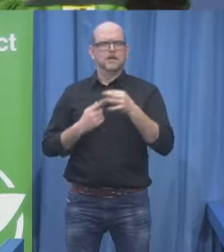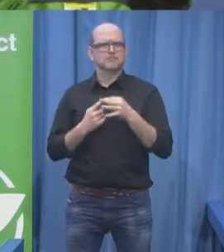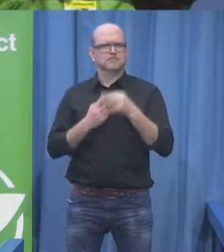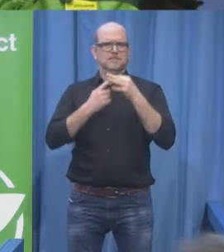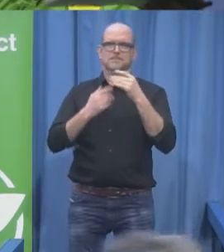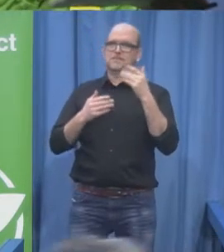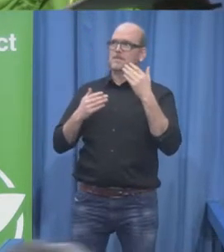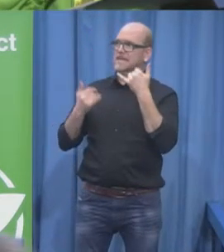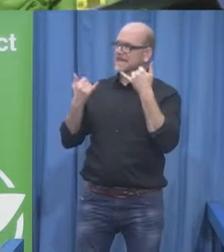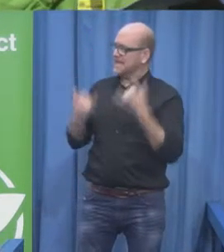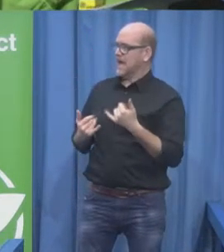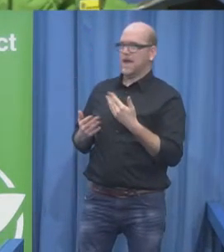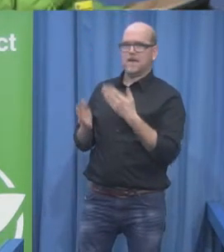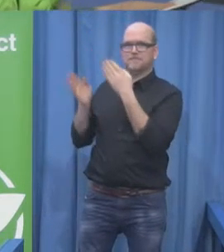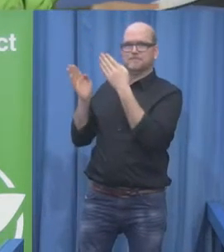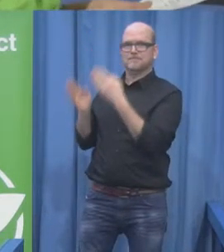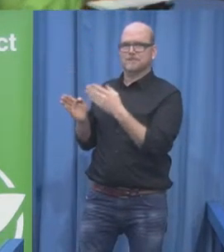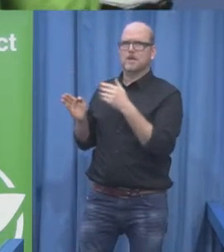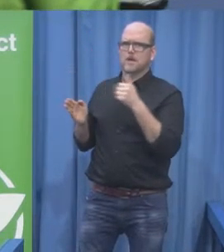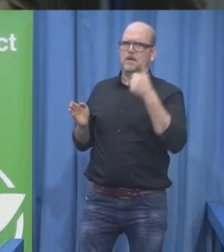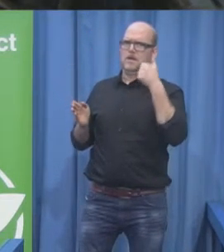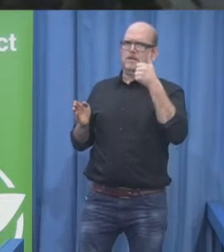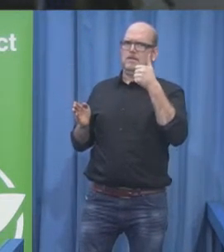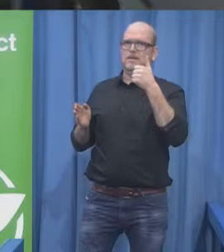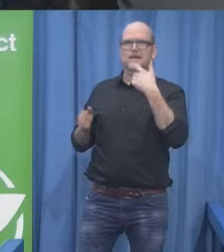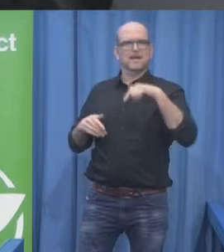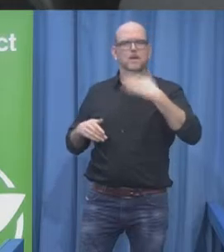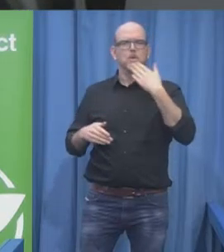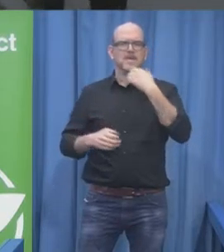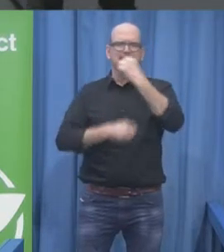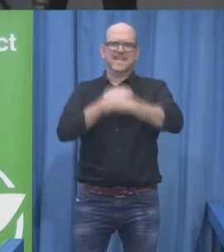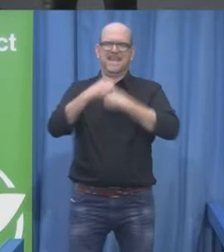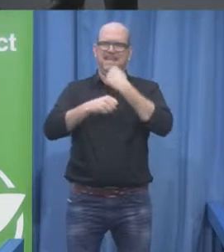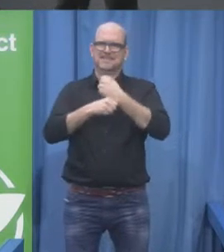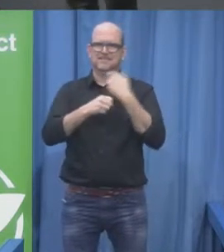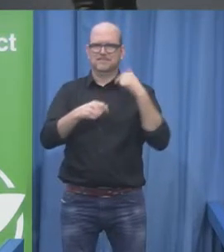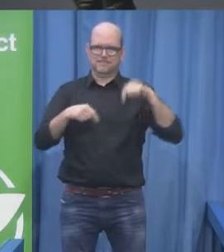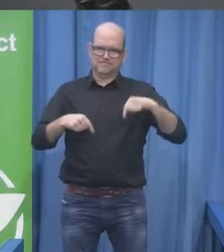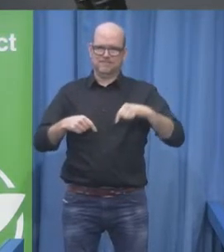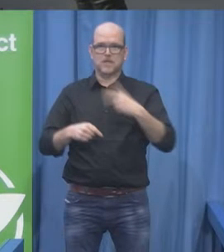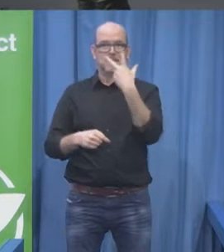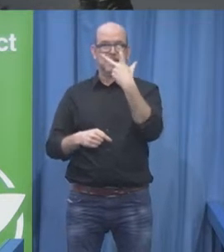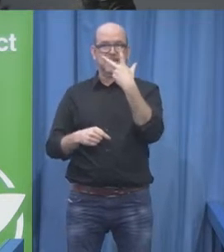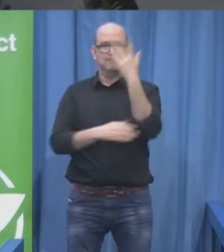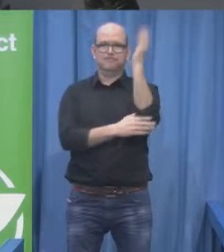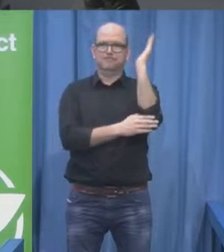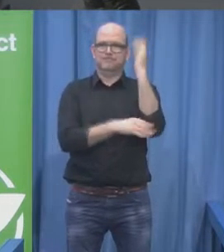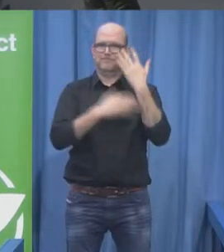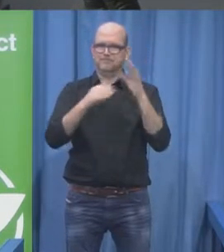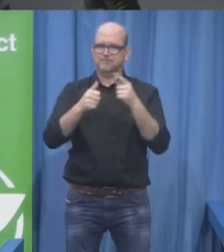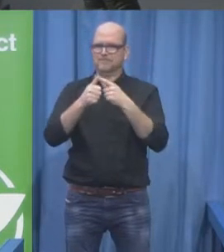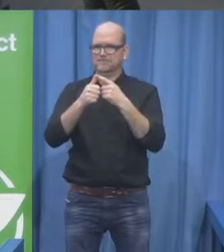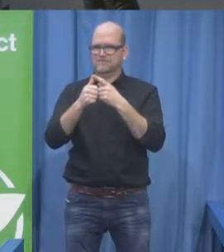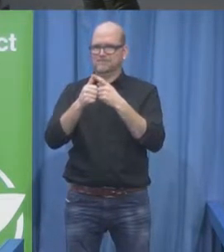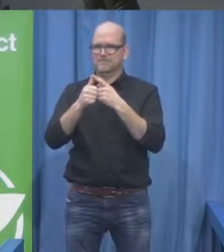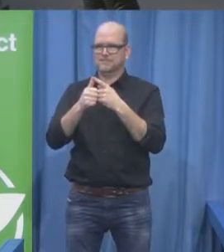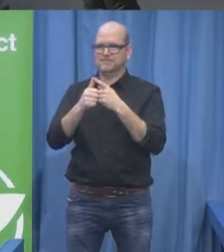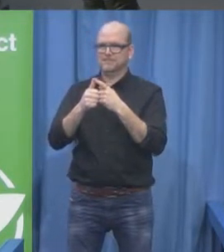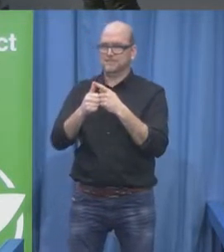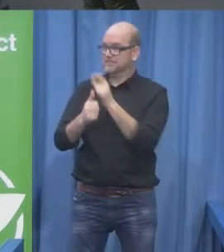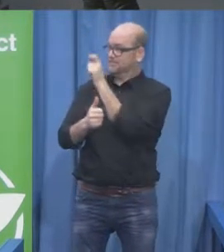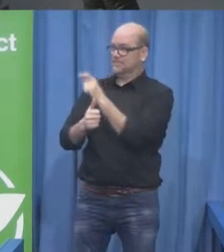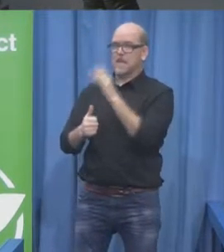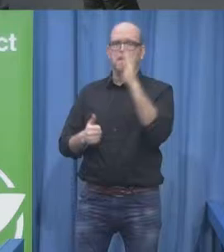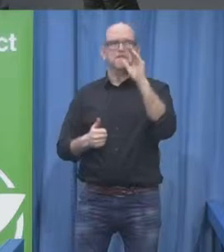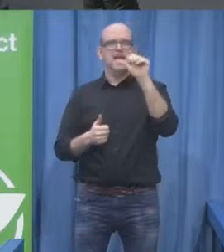fabulous year of keynote speakers. And our very first keynote speaker today is Daniela Bass who is the Director of the Division